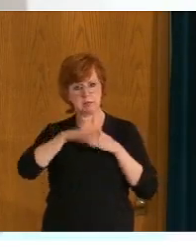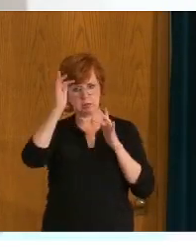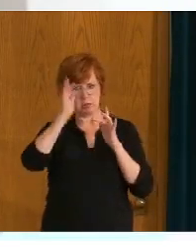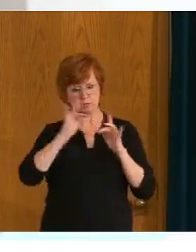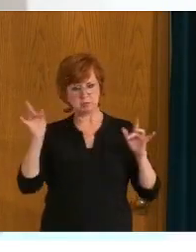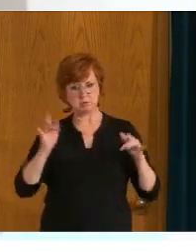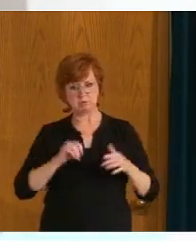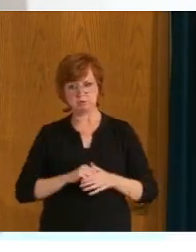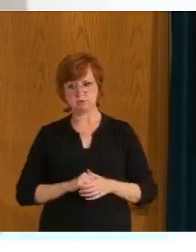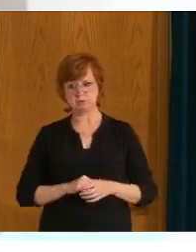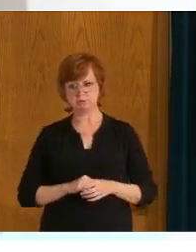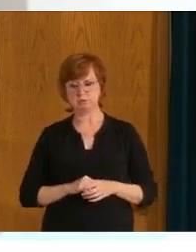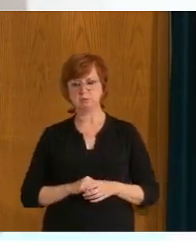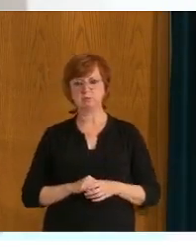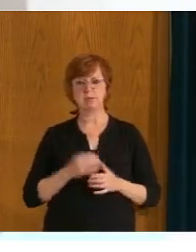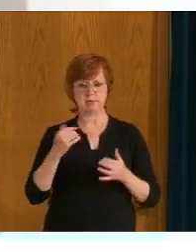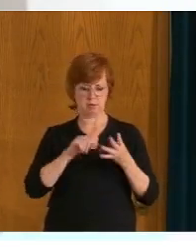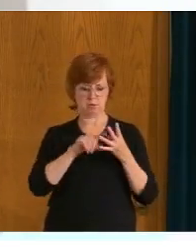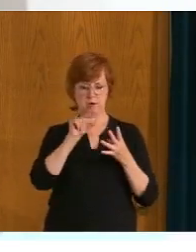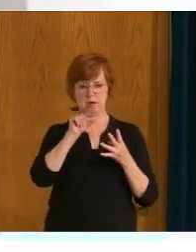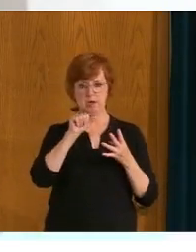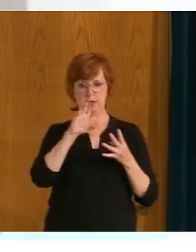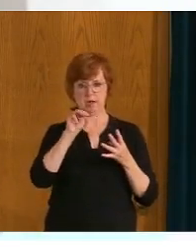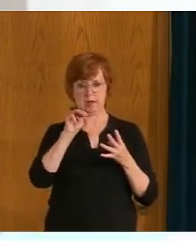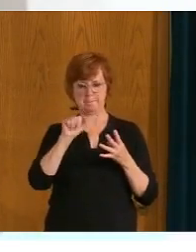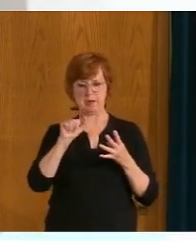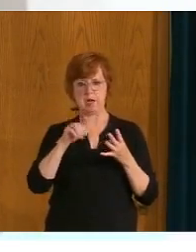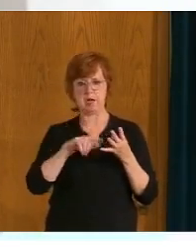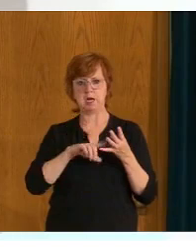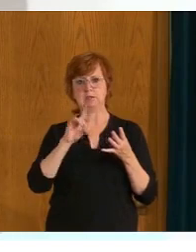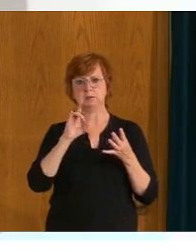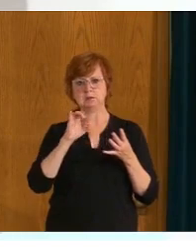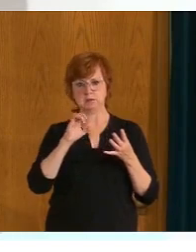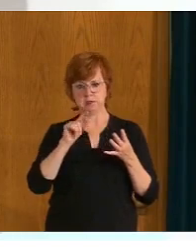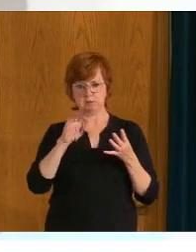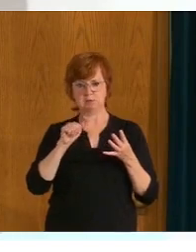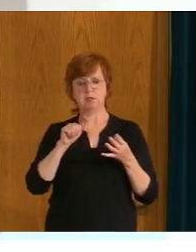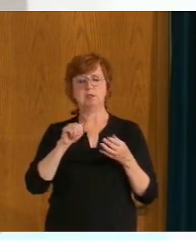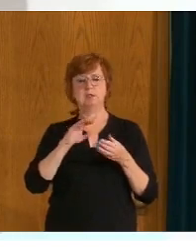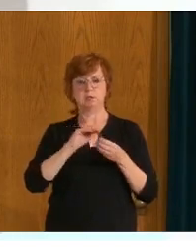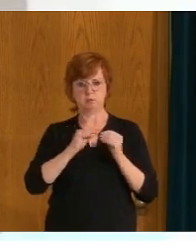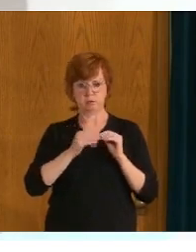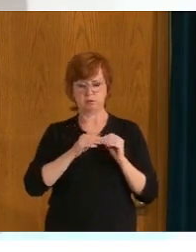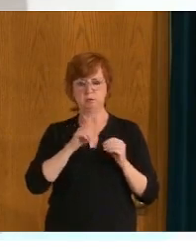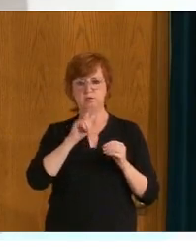predominantly in young people who are unvaccinated, both in ICU and acute care. Thank you.